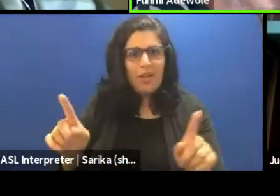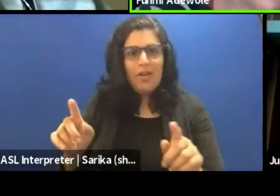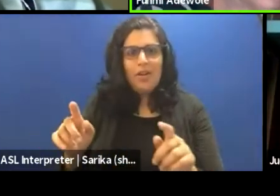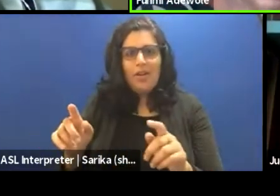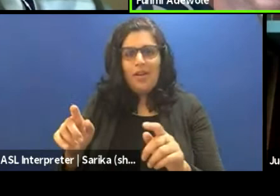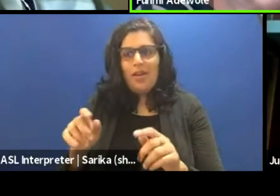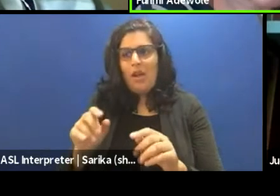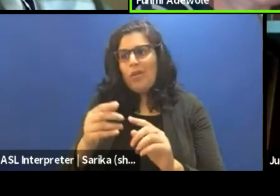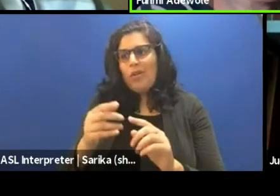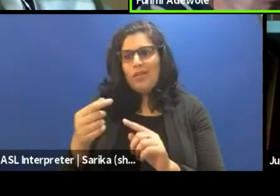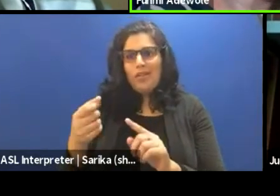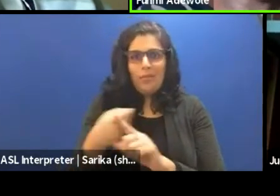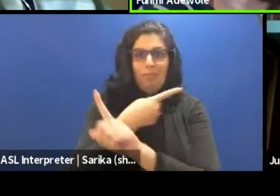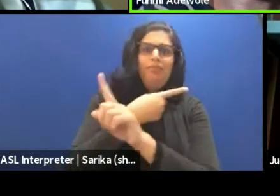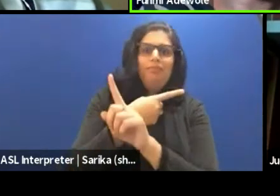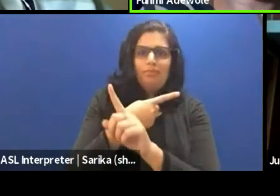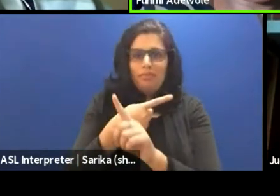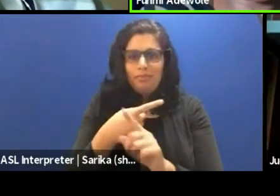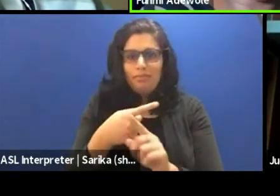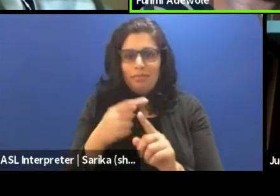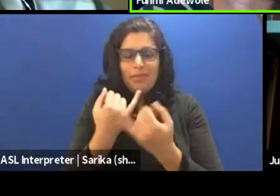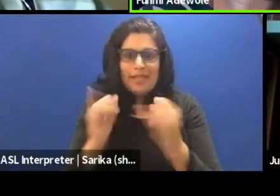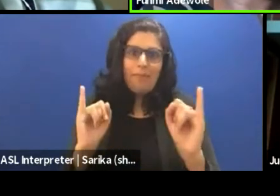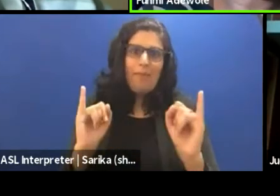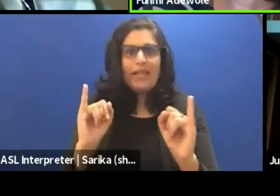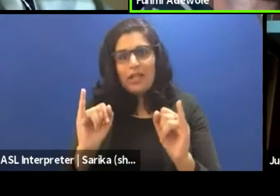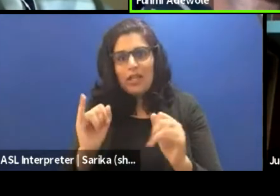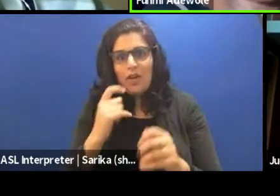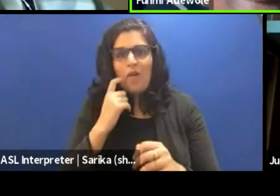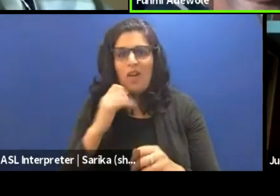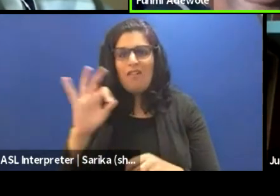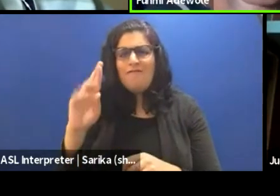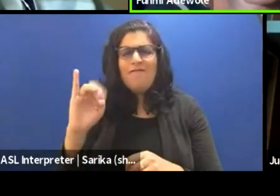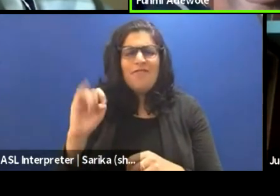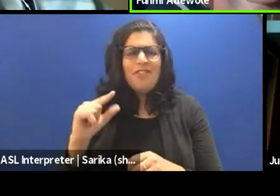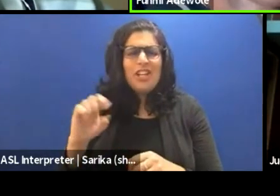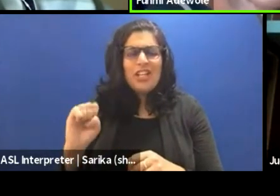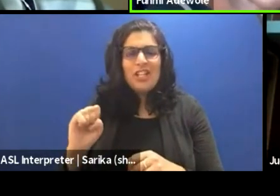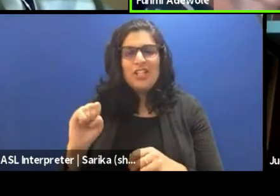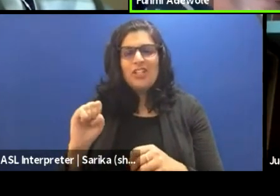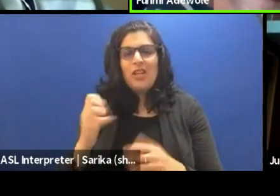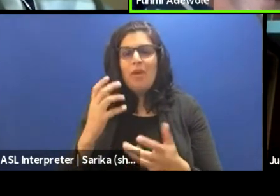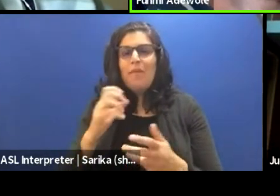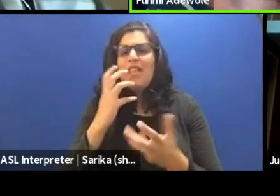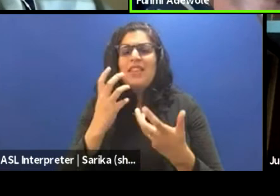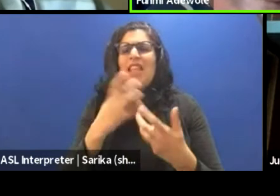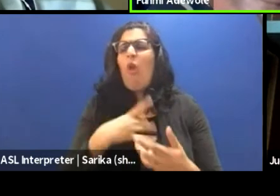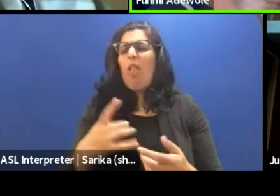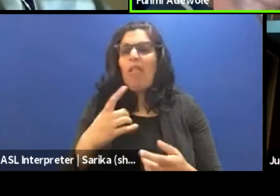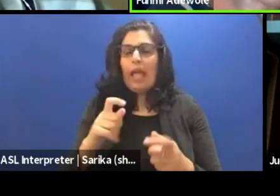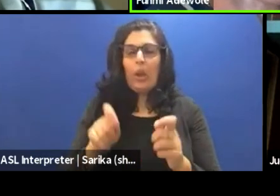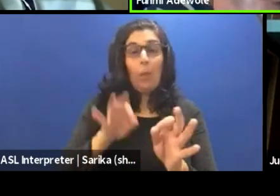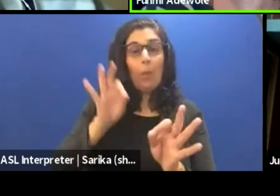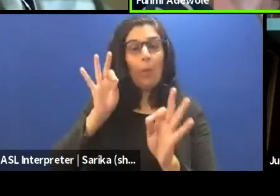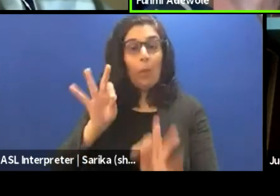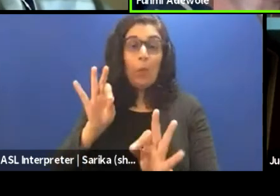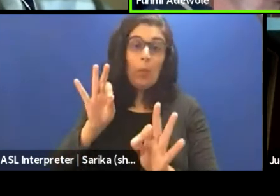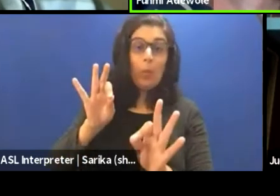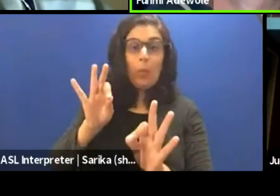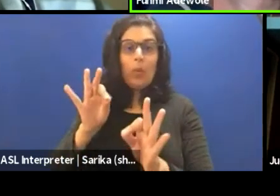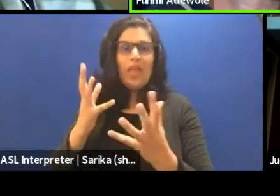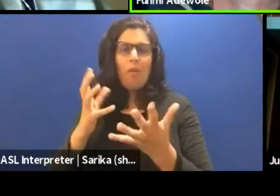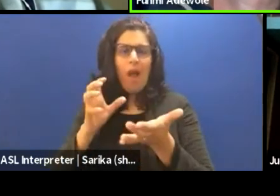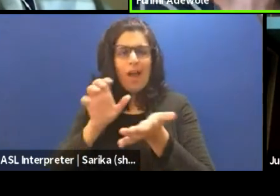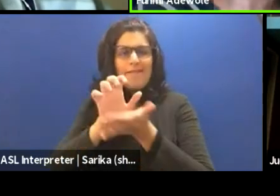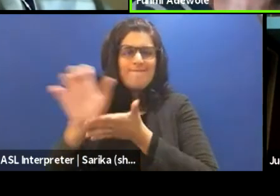venues. The audience there, maybe they don't want something so polished, they don't like such polished work, they want